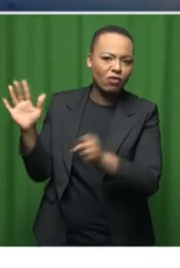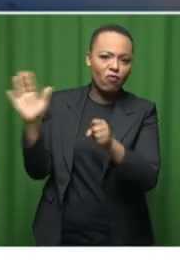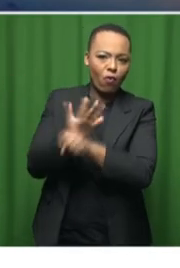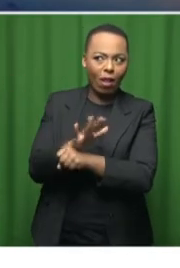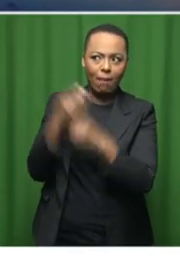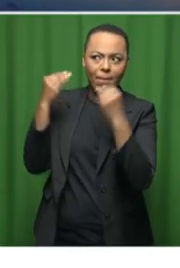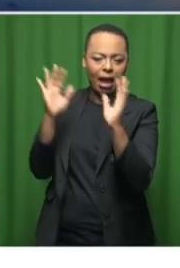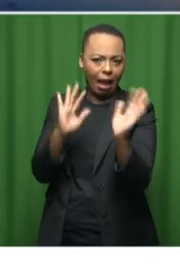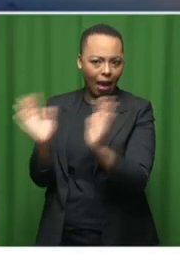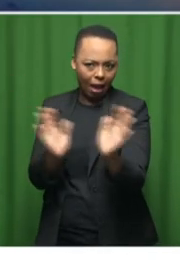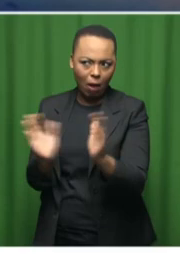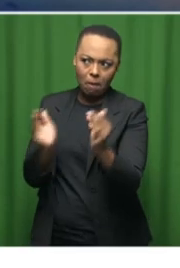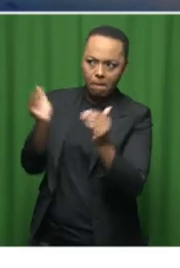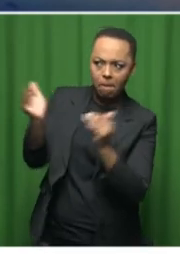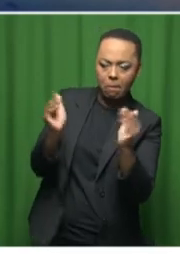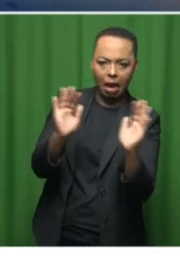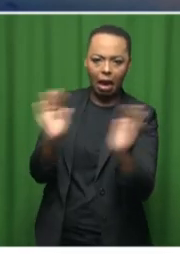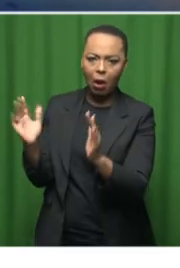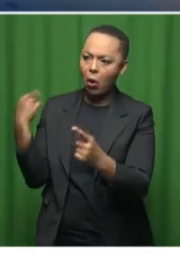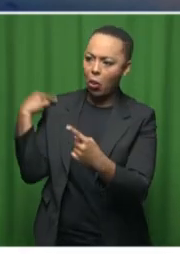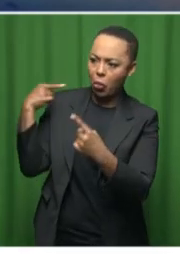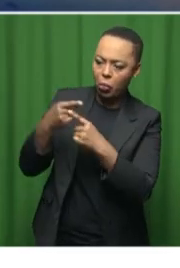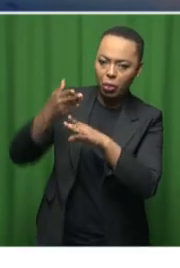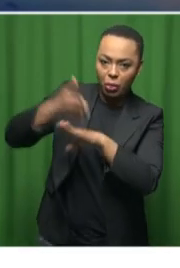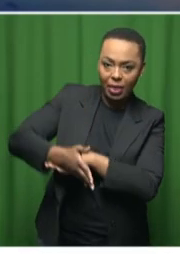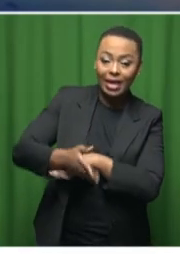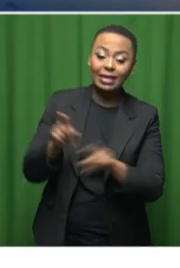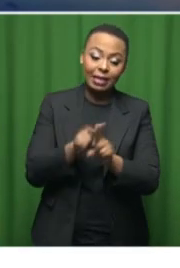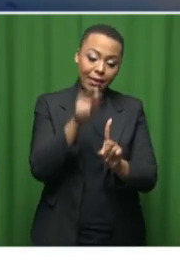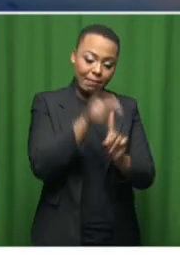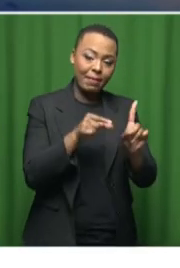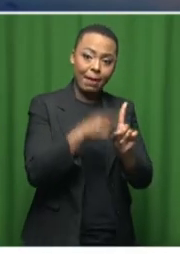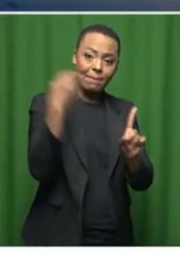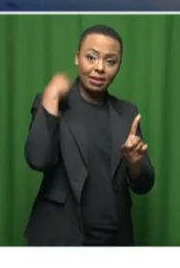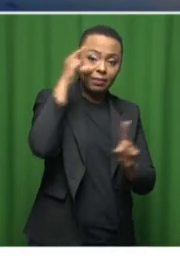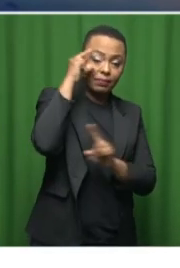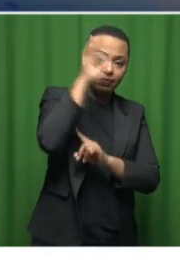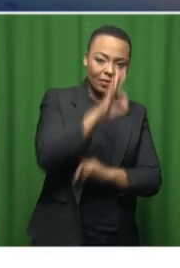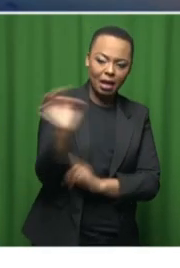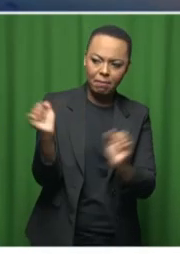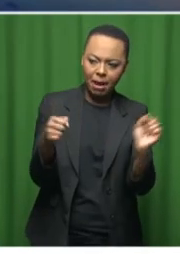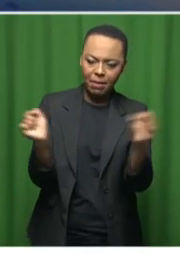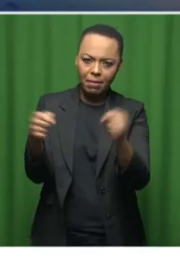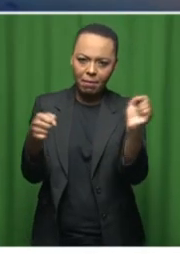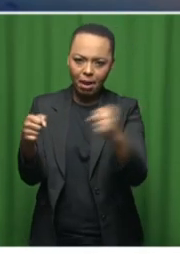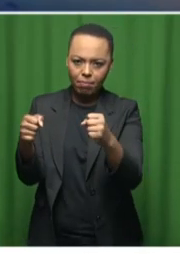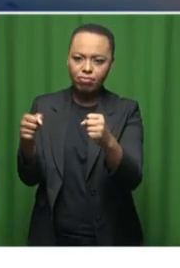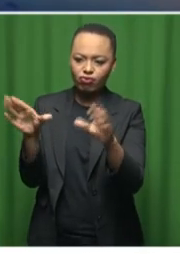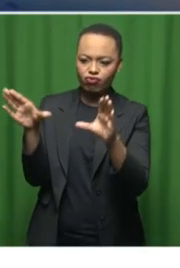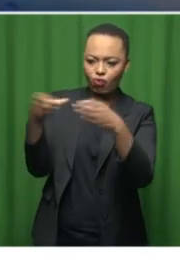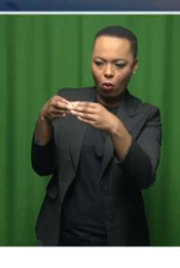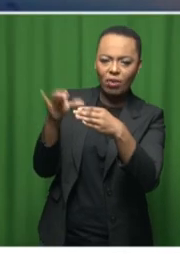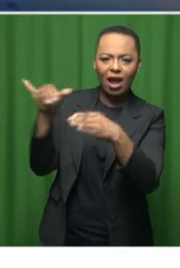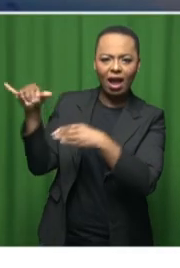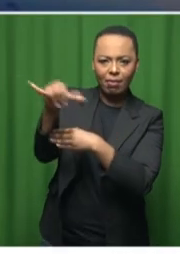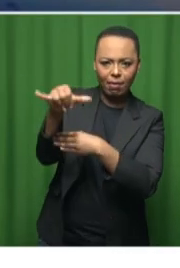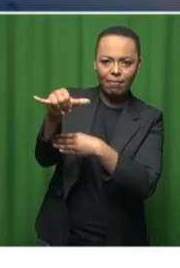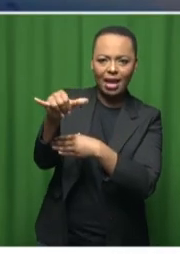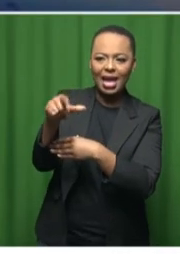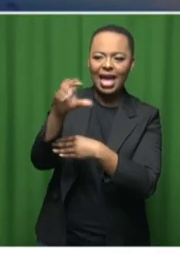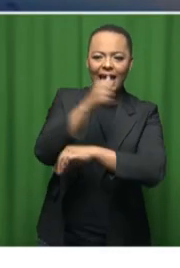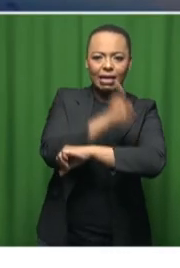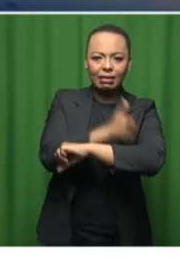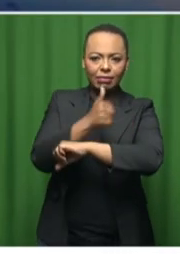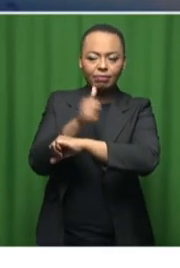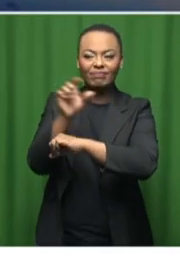been there. And that's what we also, the Minister has done, in appointing people in the aviation state-owned companies.